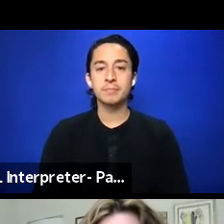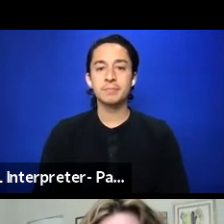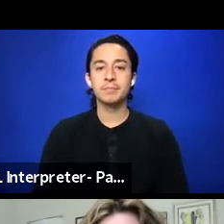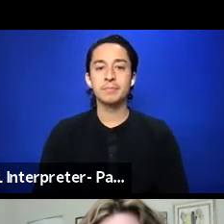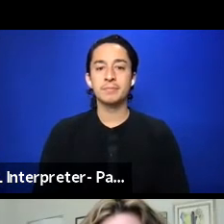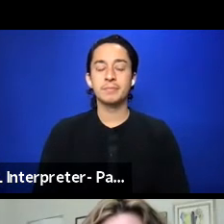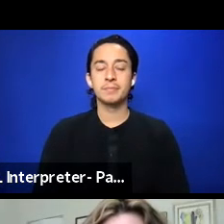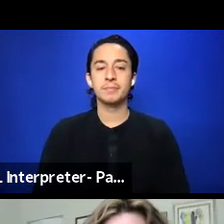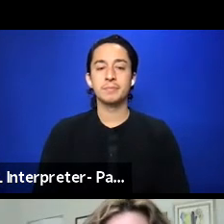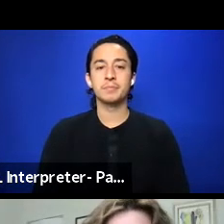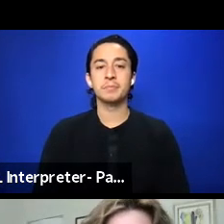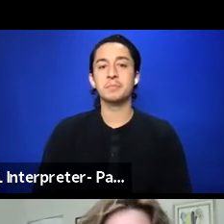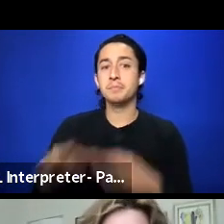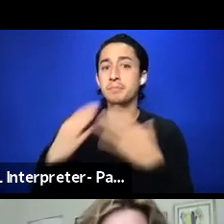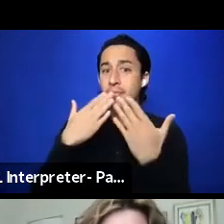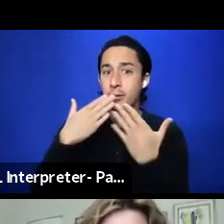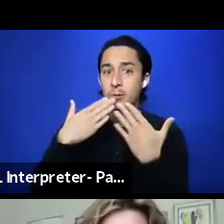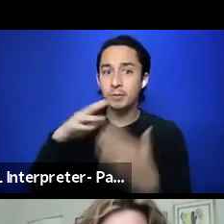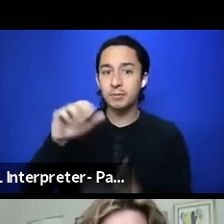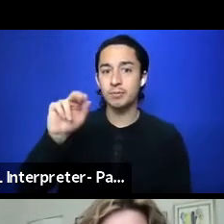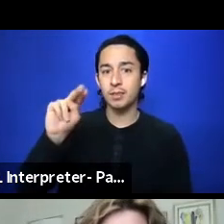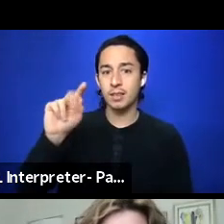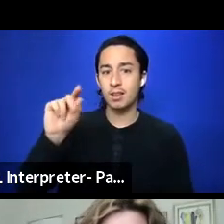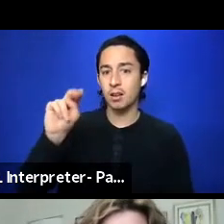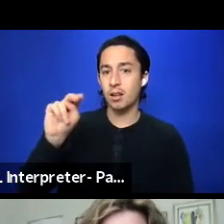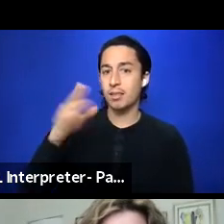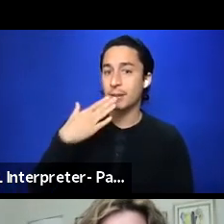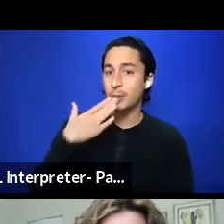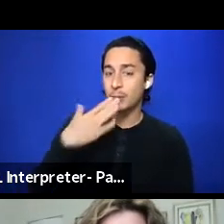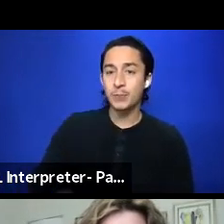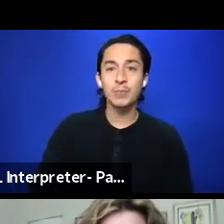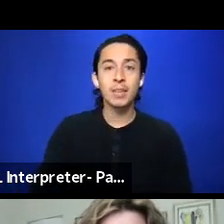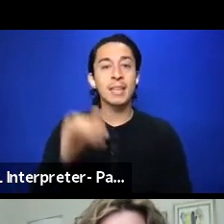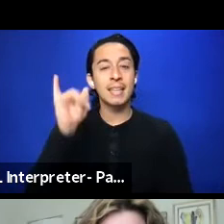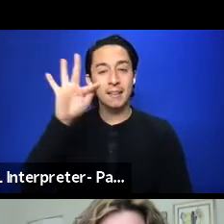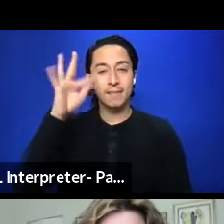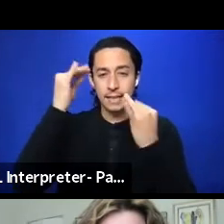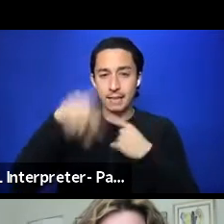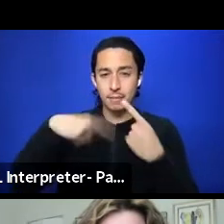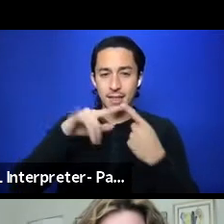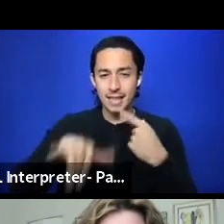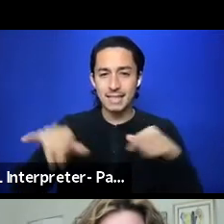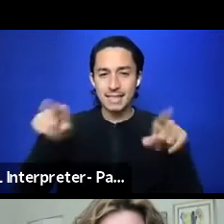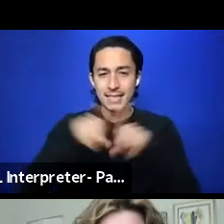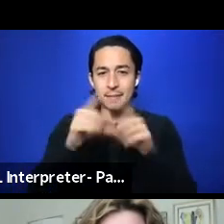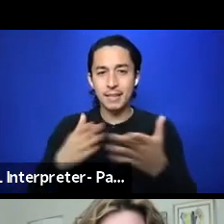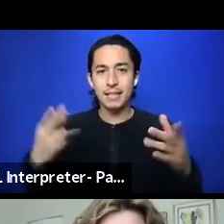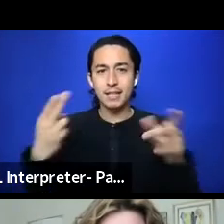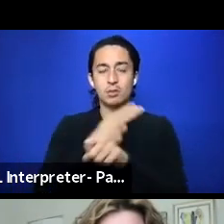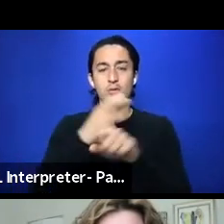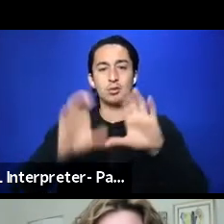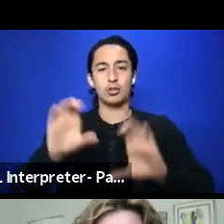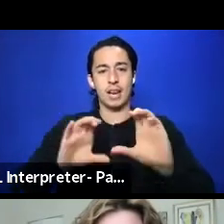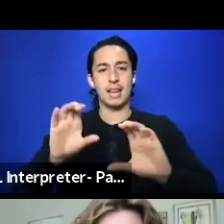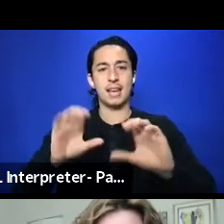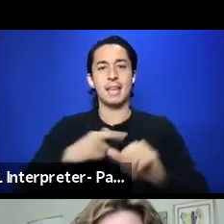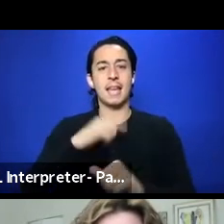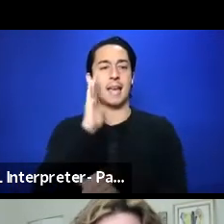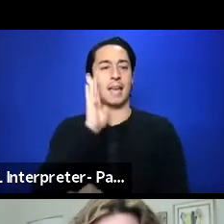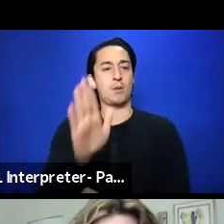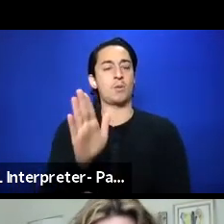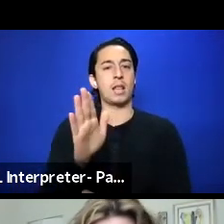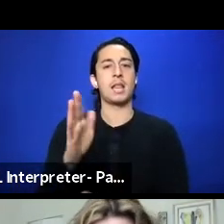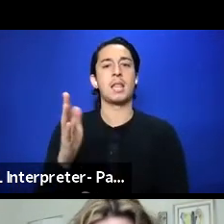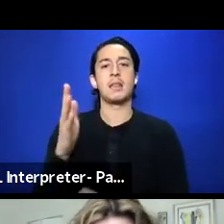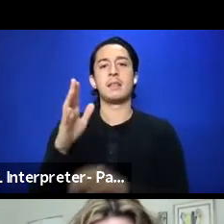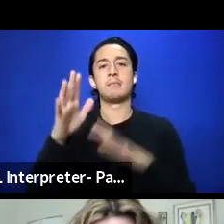Gotcha. Thank you. So, so I know if you're thinking about that same thing, use this chat. I'm going to kind of, but move